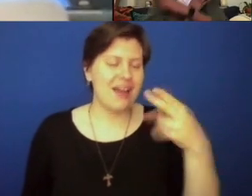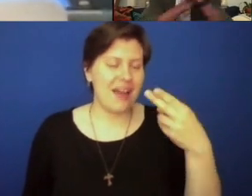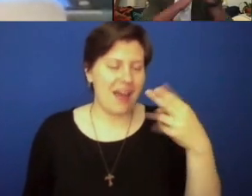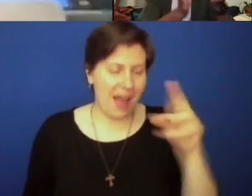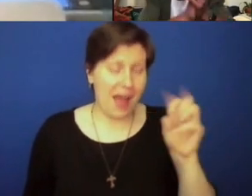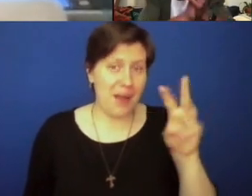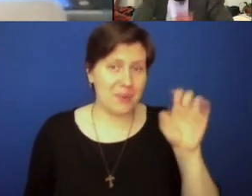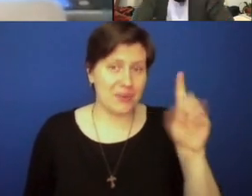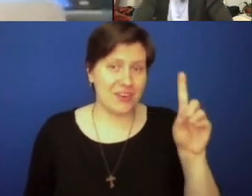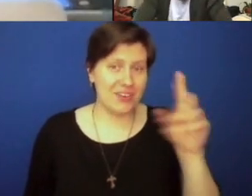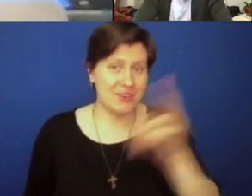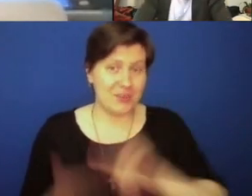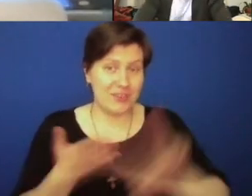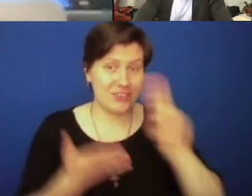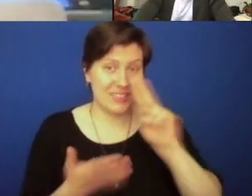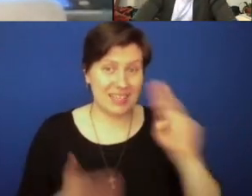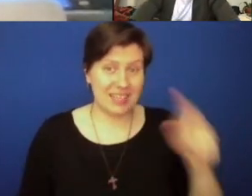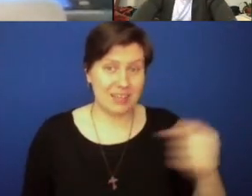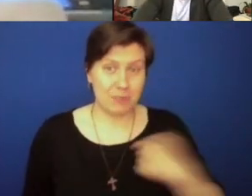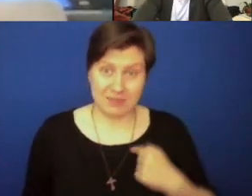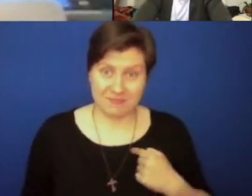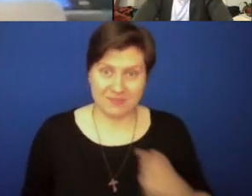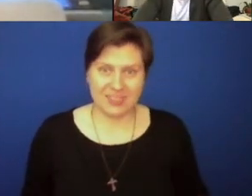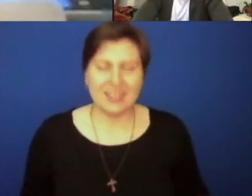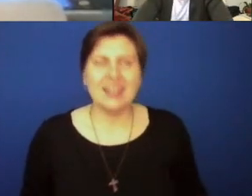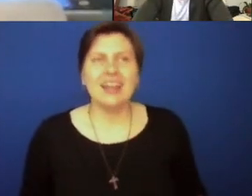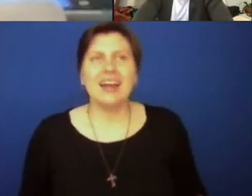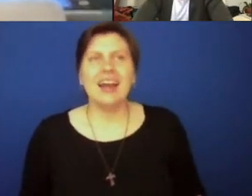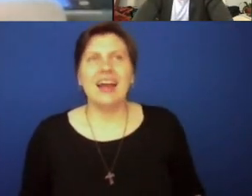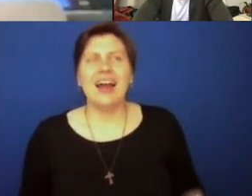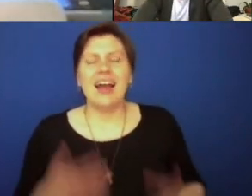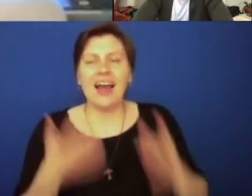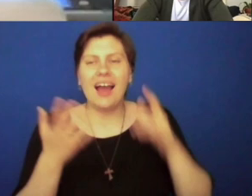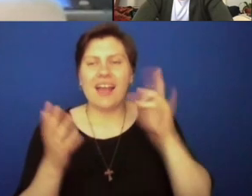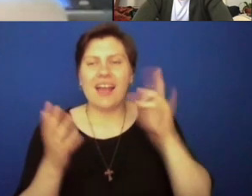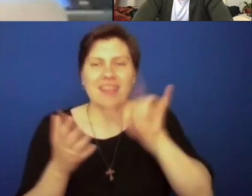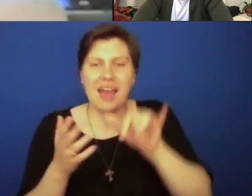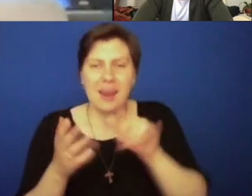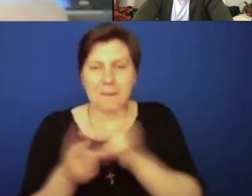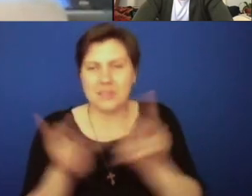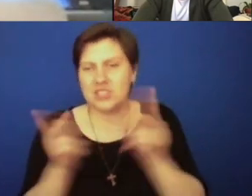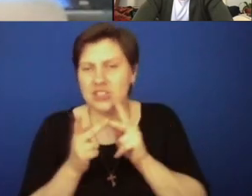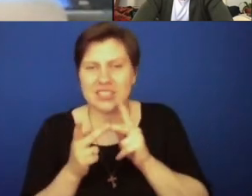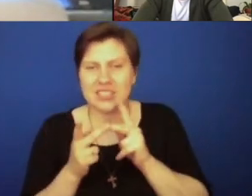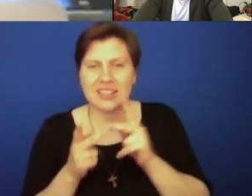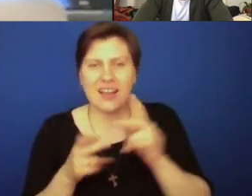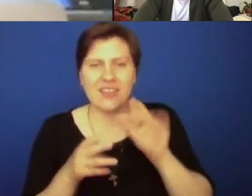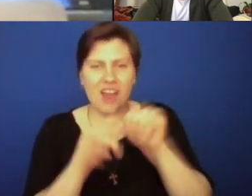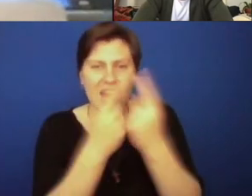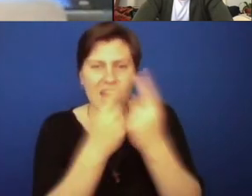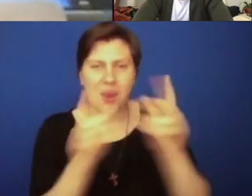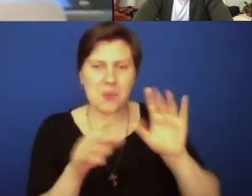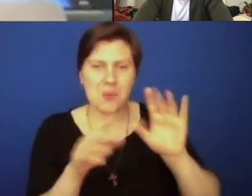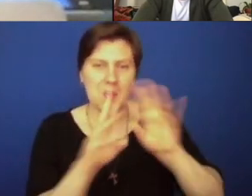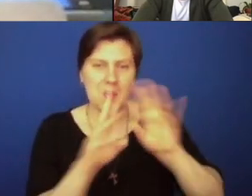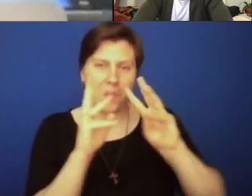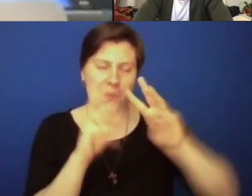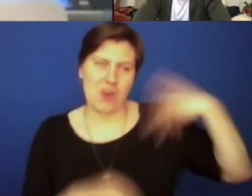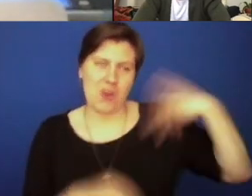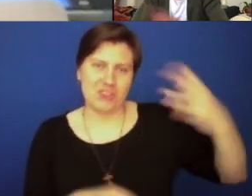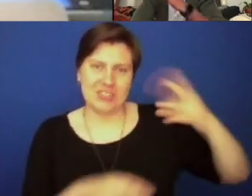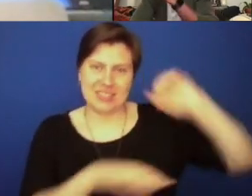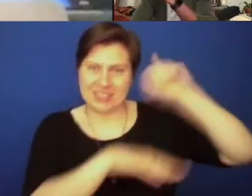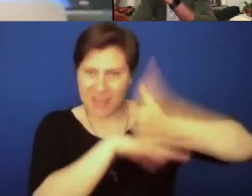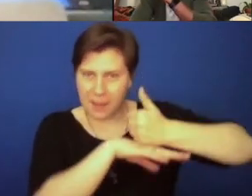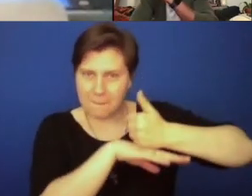of Washington, and just from the fact of, you know, that, you know, this position by the Archdiocese of Washington, know, this one of the